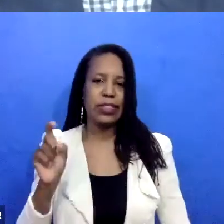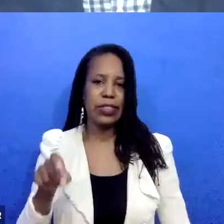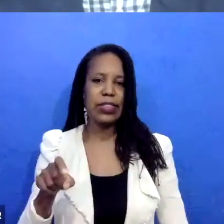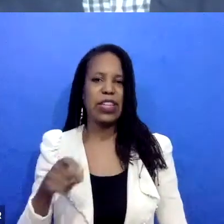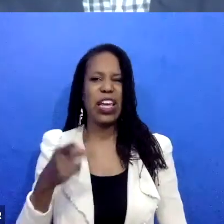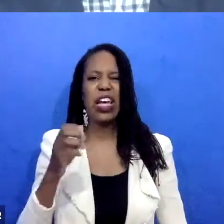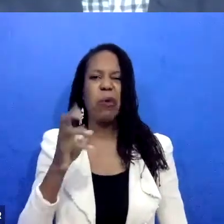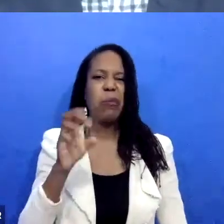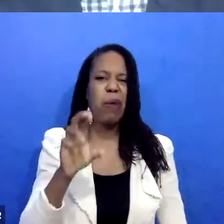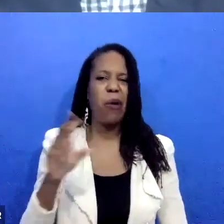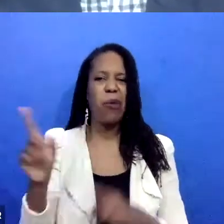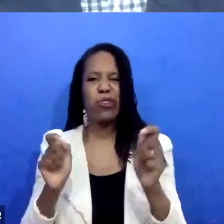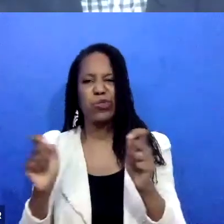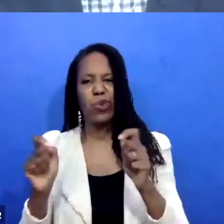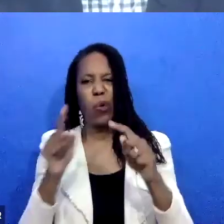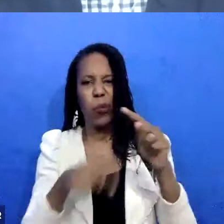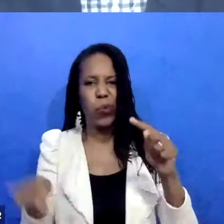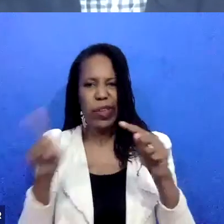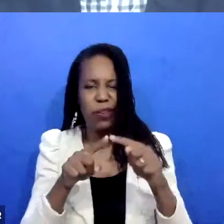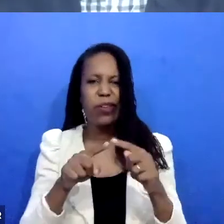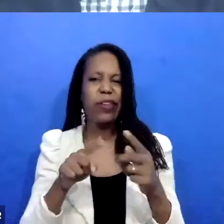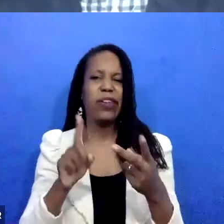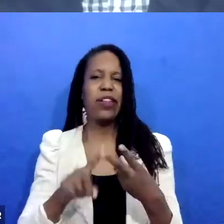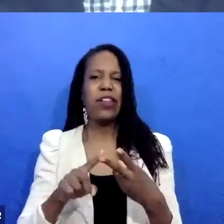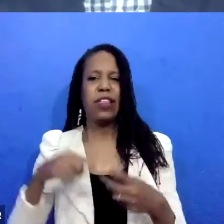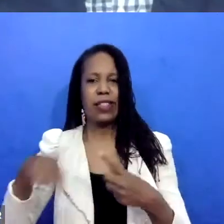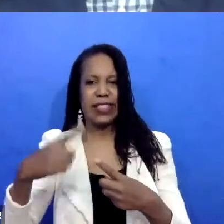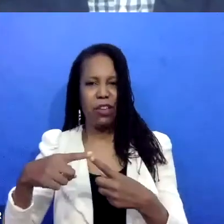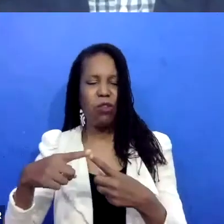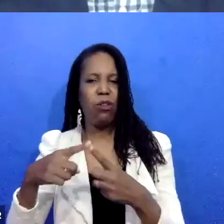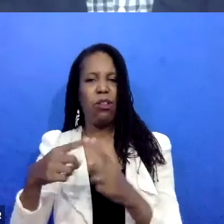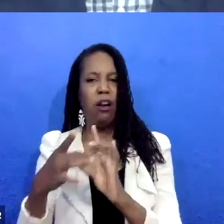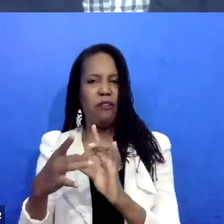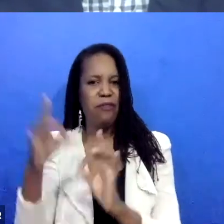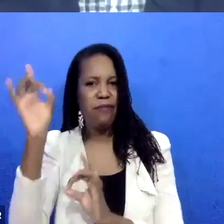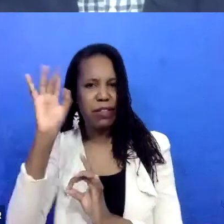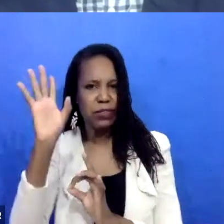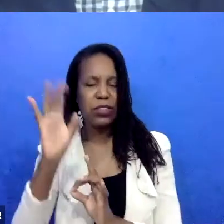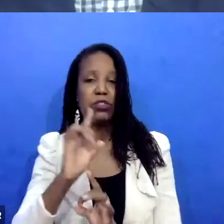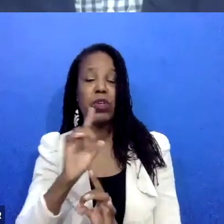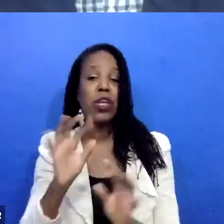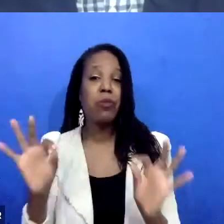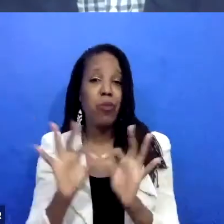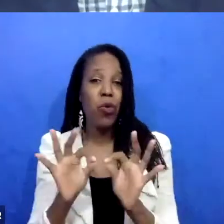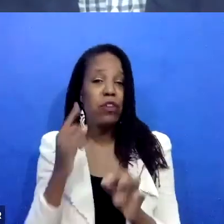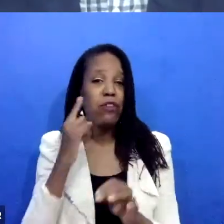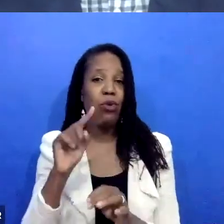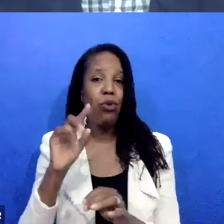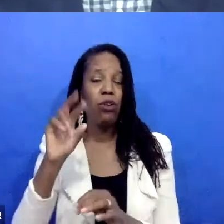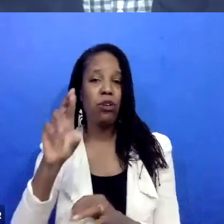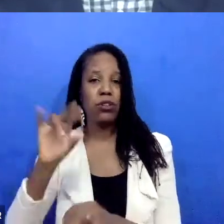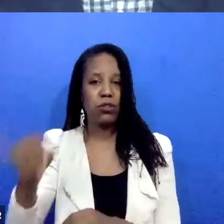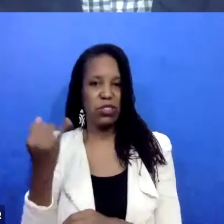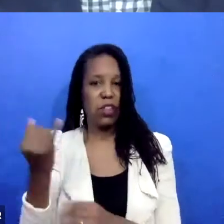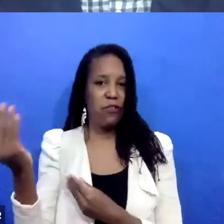cycles of violence, all of these things are things that are important for restorative justice facilitators, not just to have learned in a 40-hour